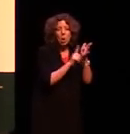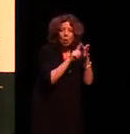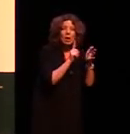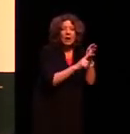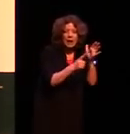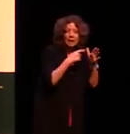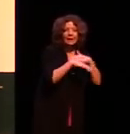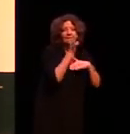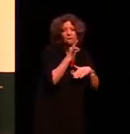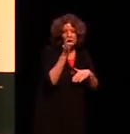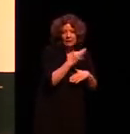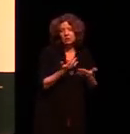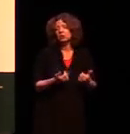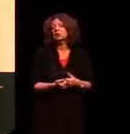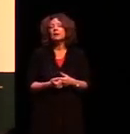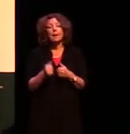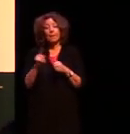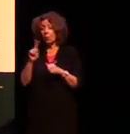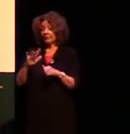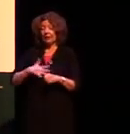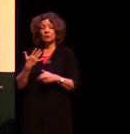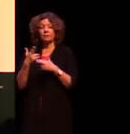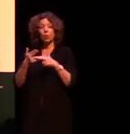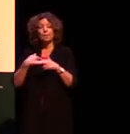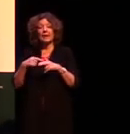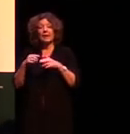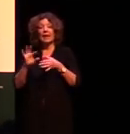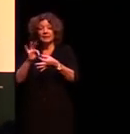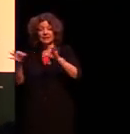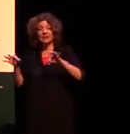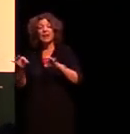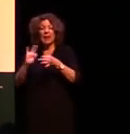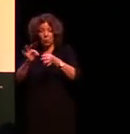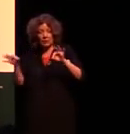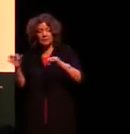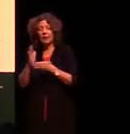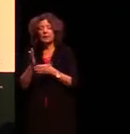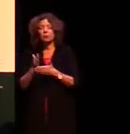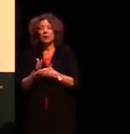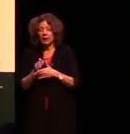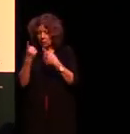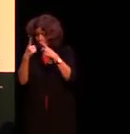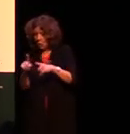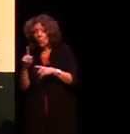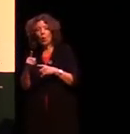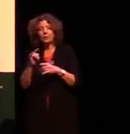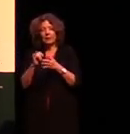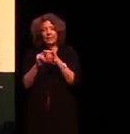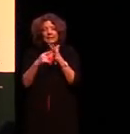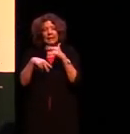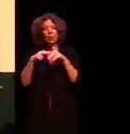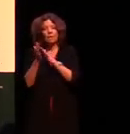and one of the things that's interesting for us as linguists is to think about what the set of meanings are